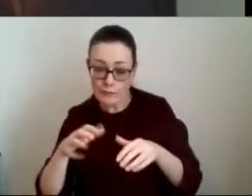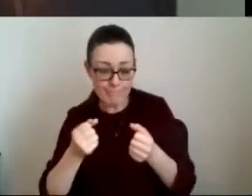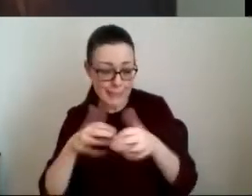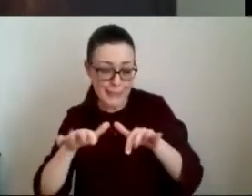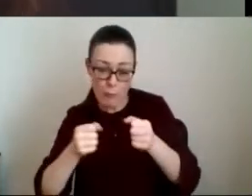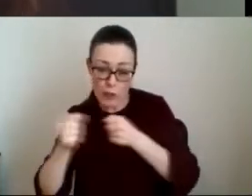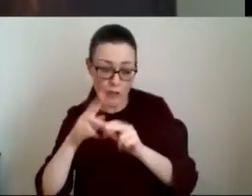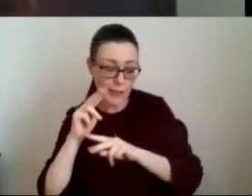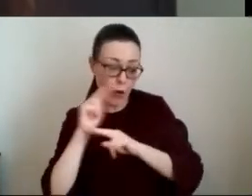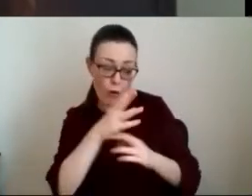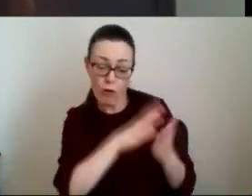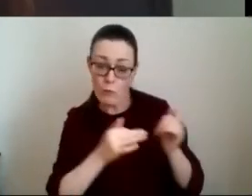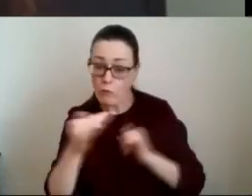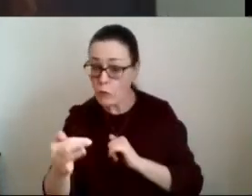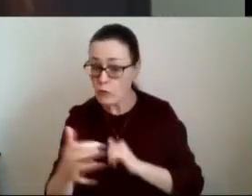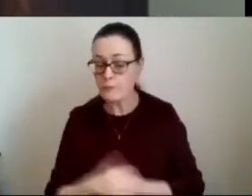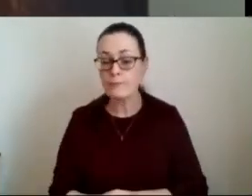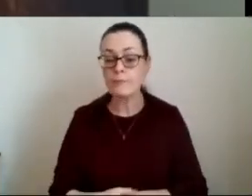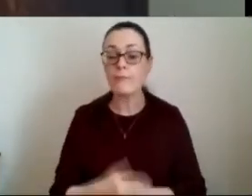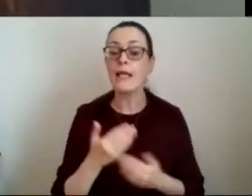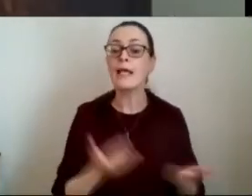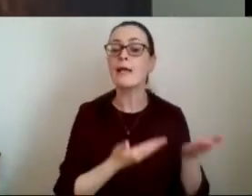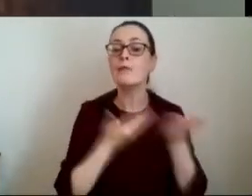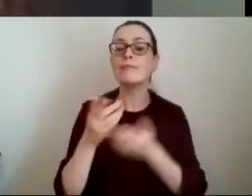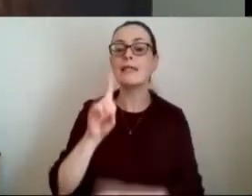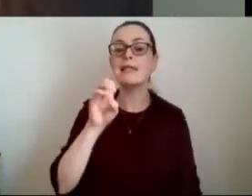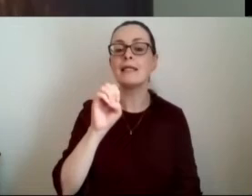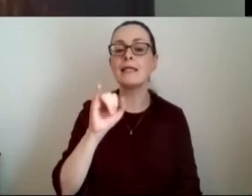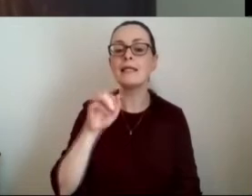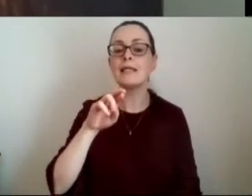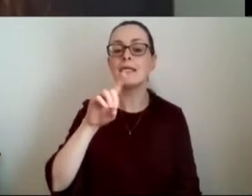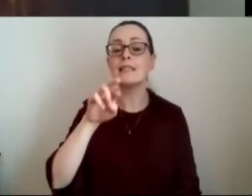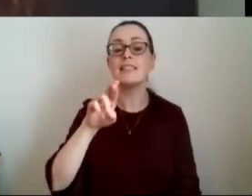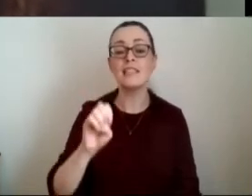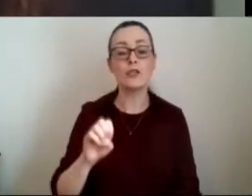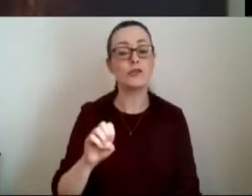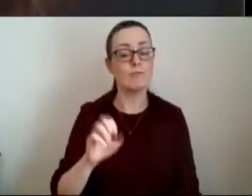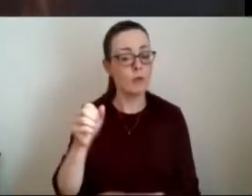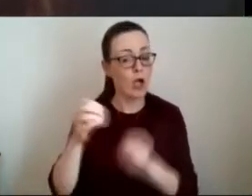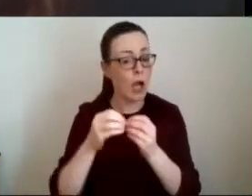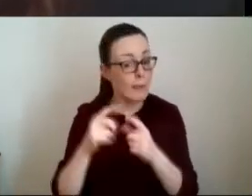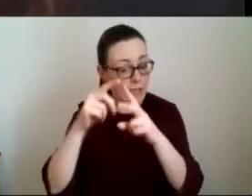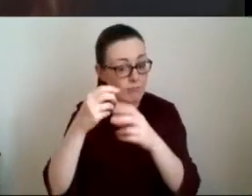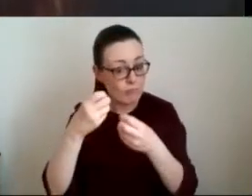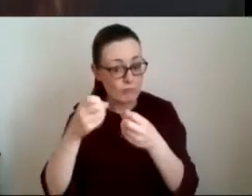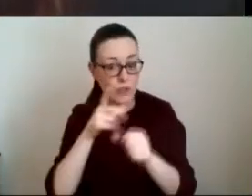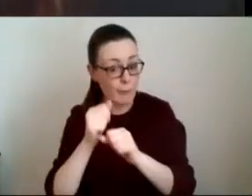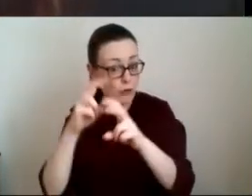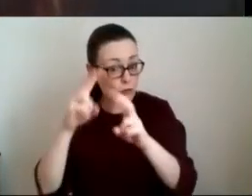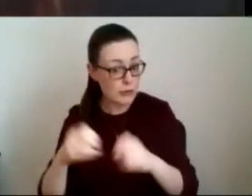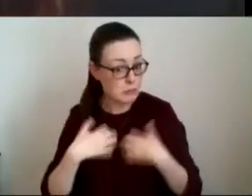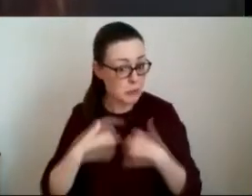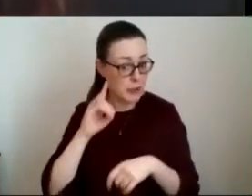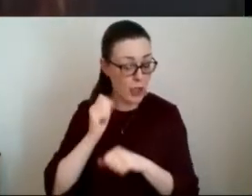place in the future and then finally over to you deirdre for your opening remarks and your research findings which i'm very interested in hearing more about